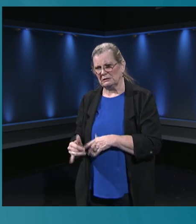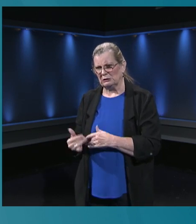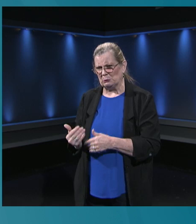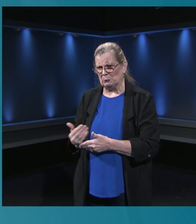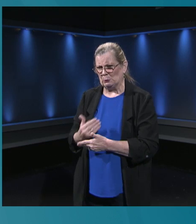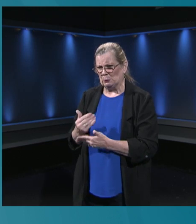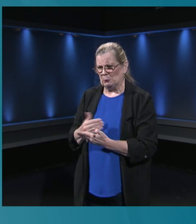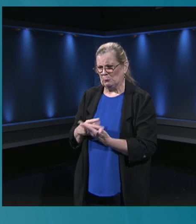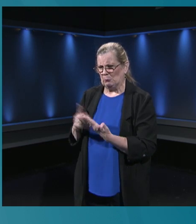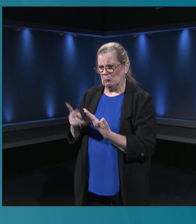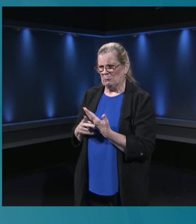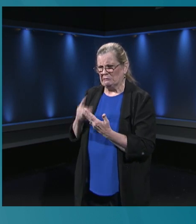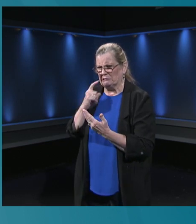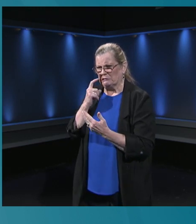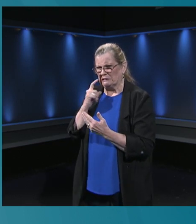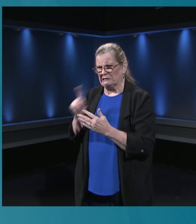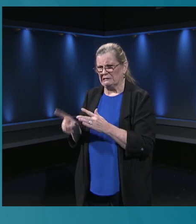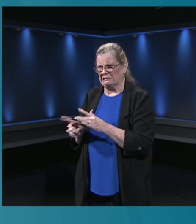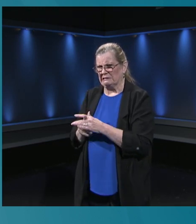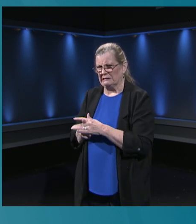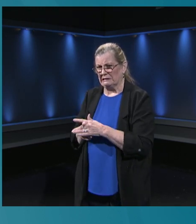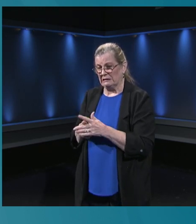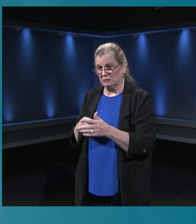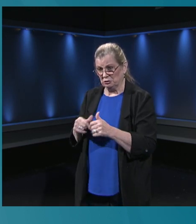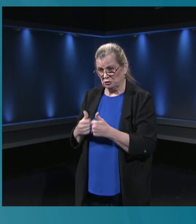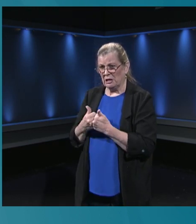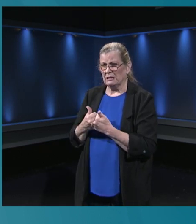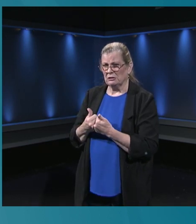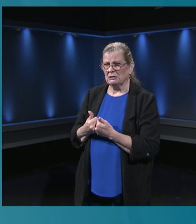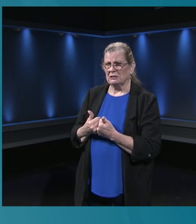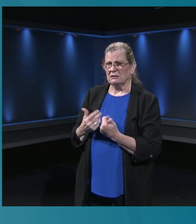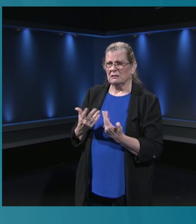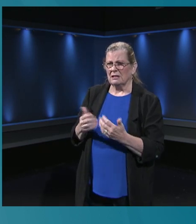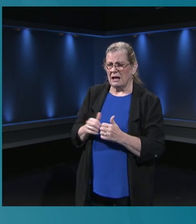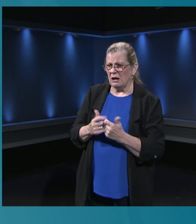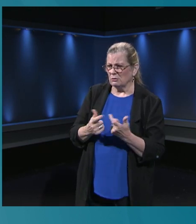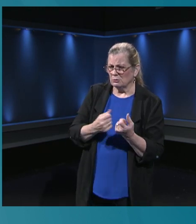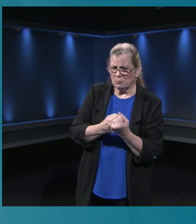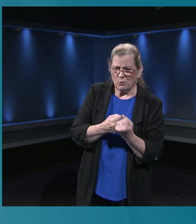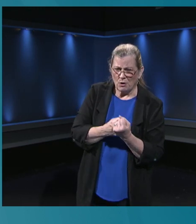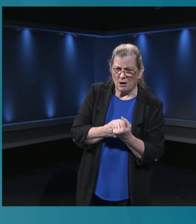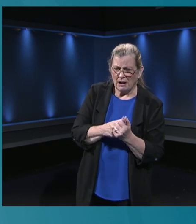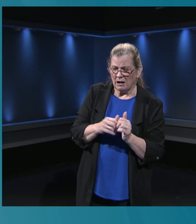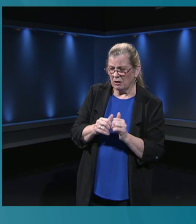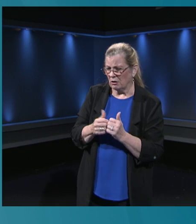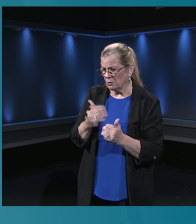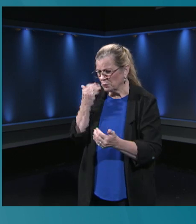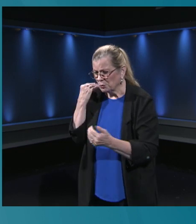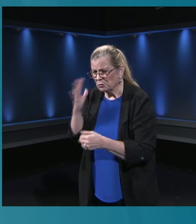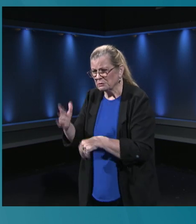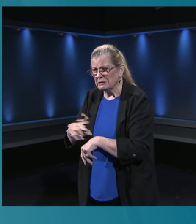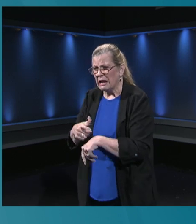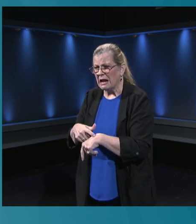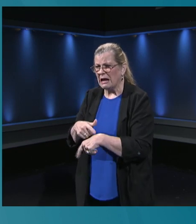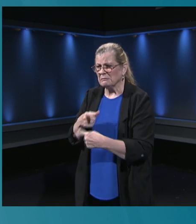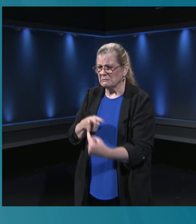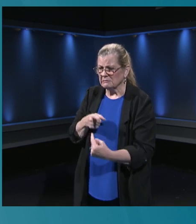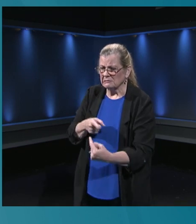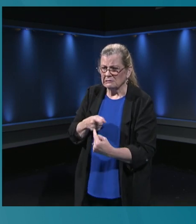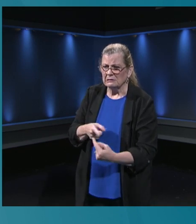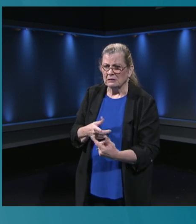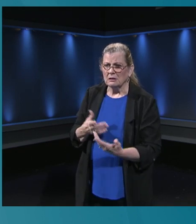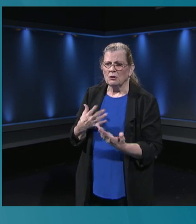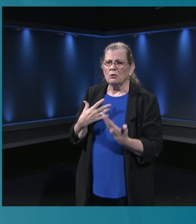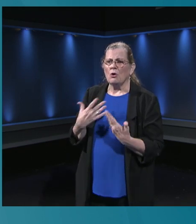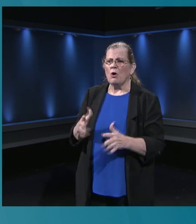environment that may be especially challenging if tech support staff are new to Schoology. Why don't we do Schoology real quick, Tracy? I